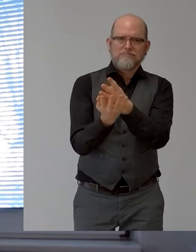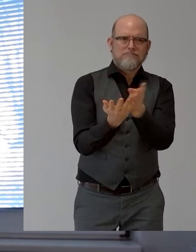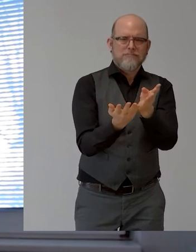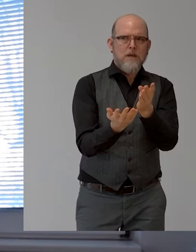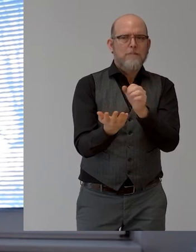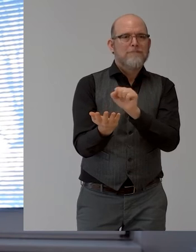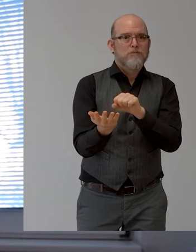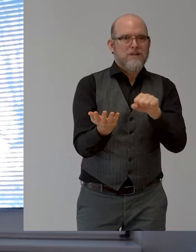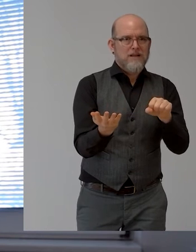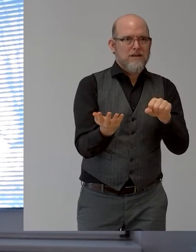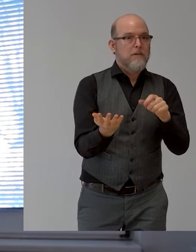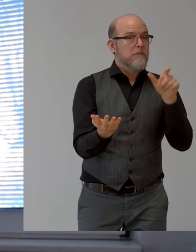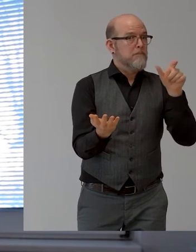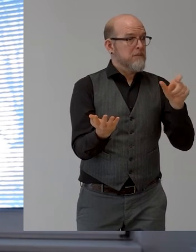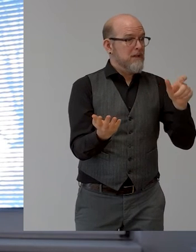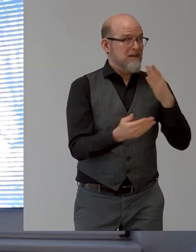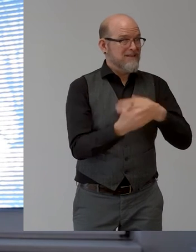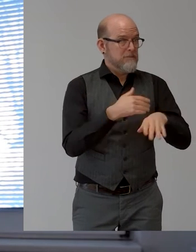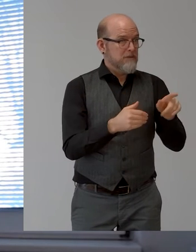People with disabilities have been using